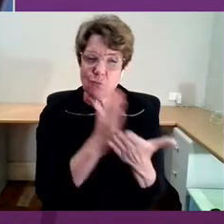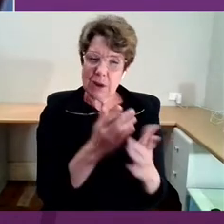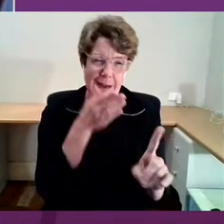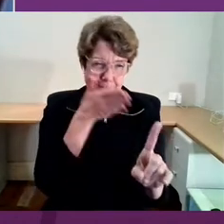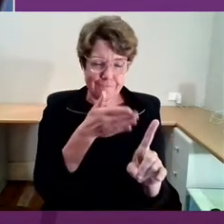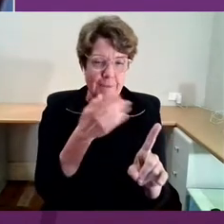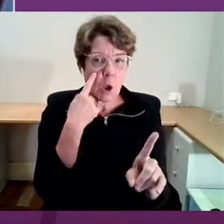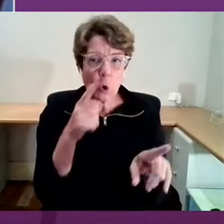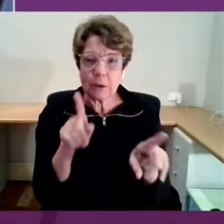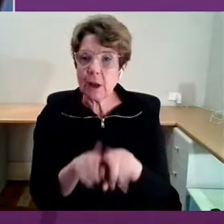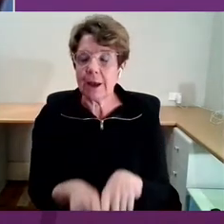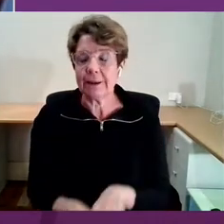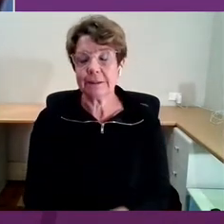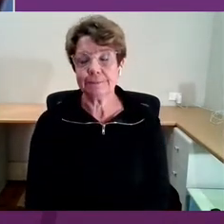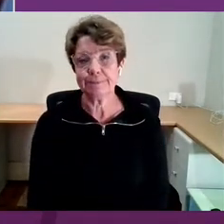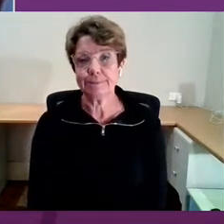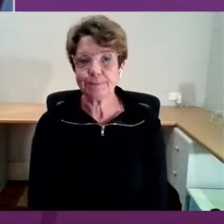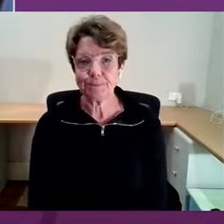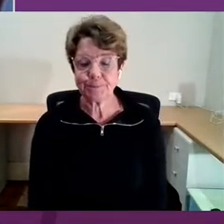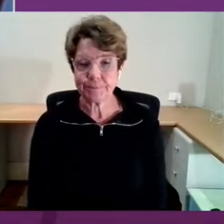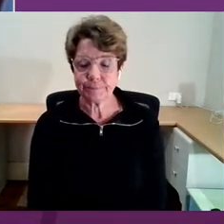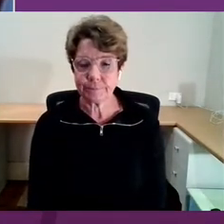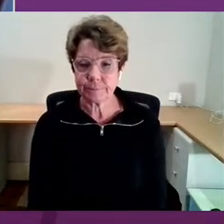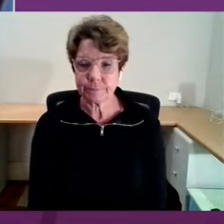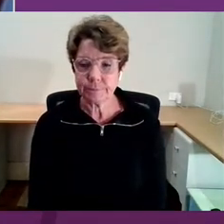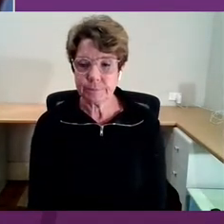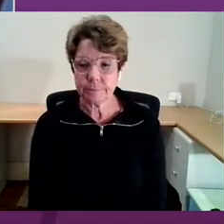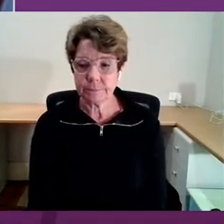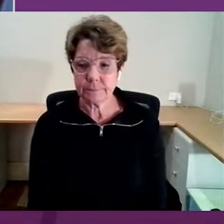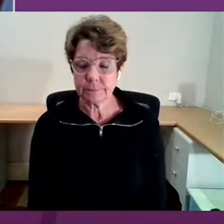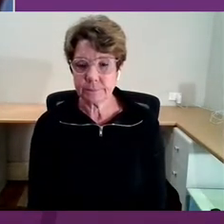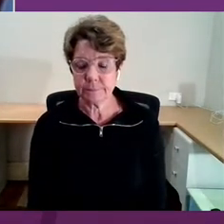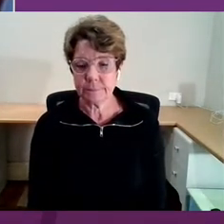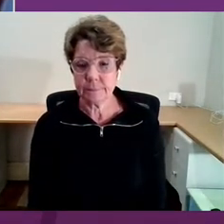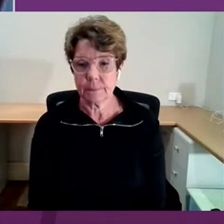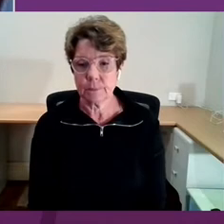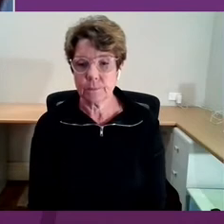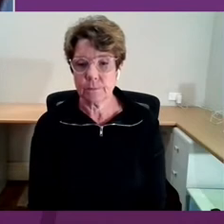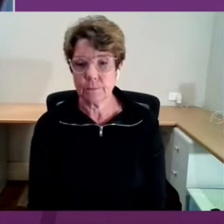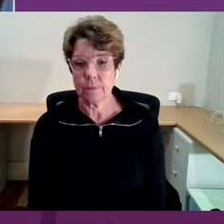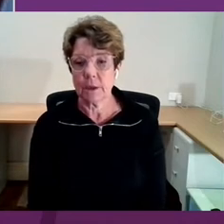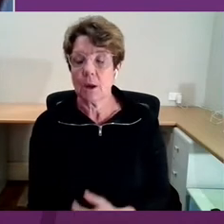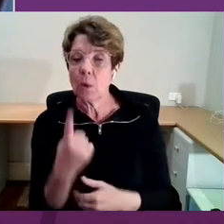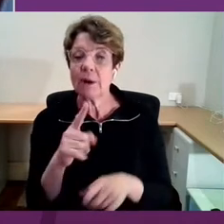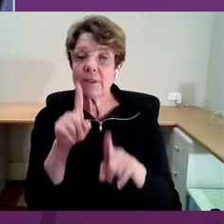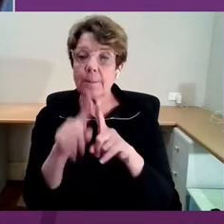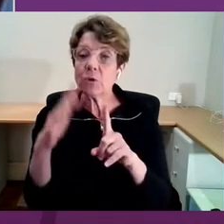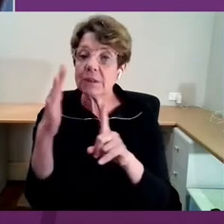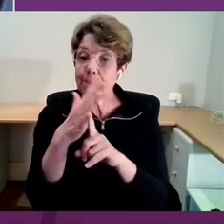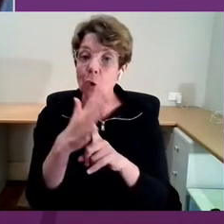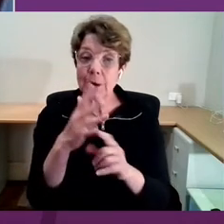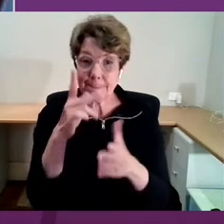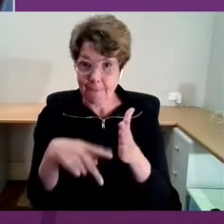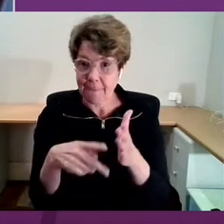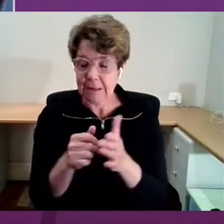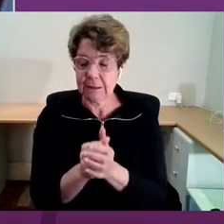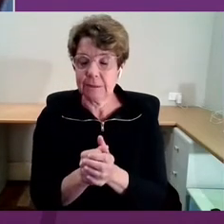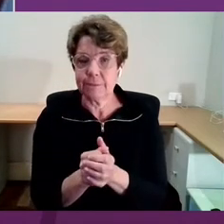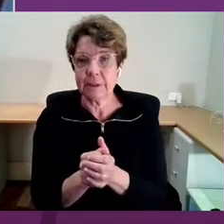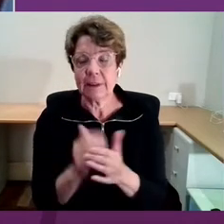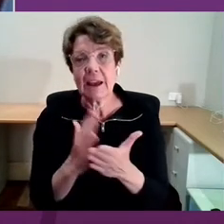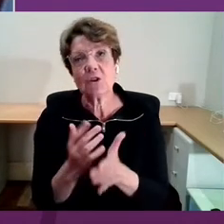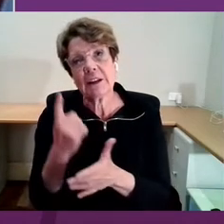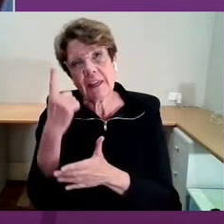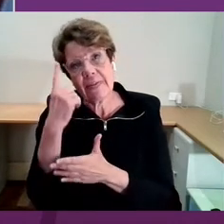And I think one of the most important parts of that is to reflect on we need to